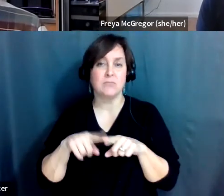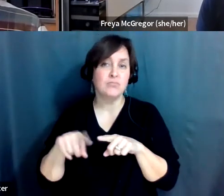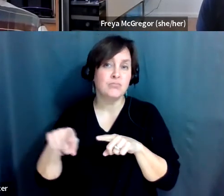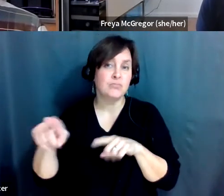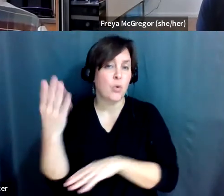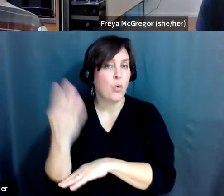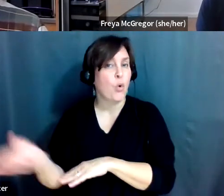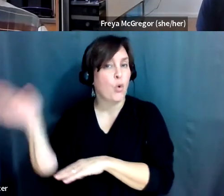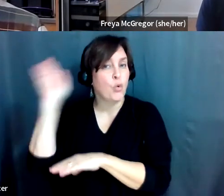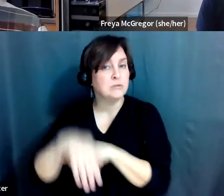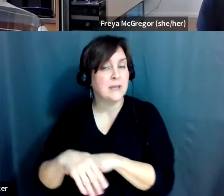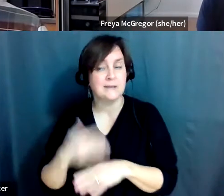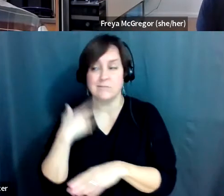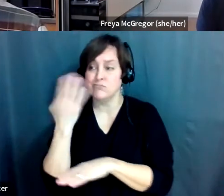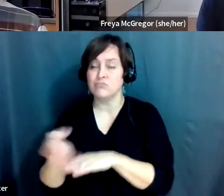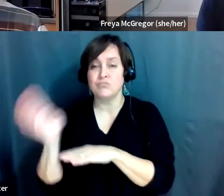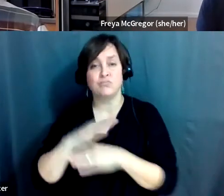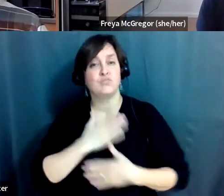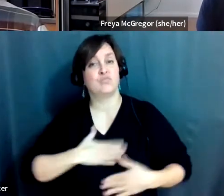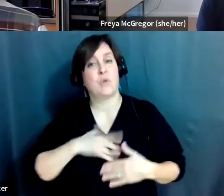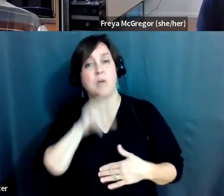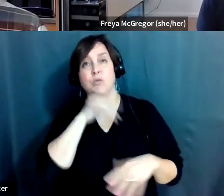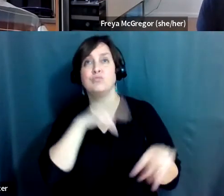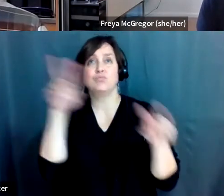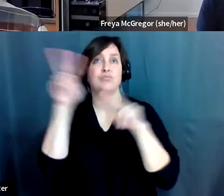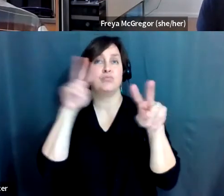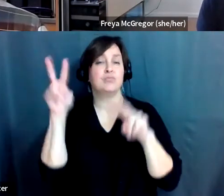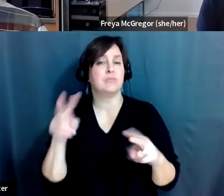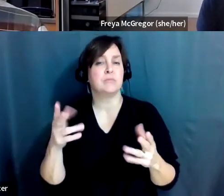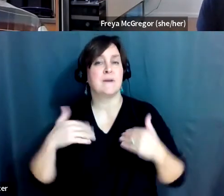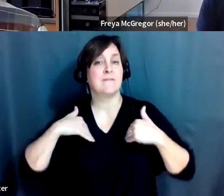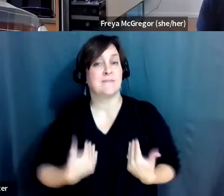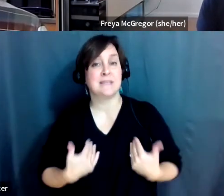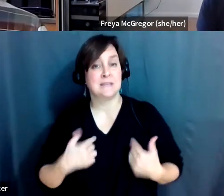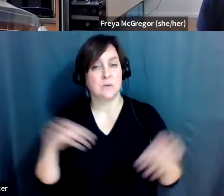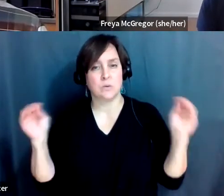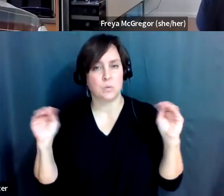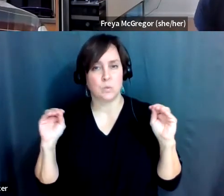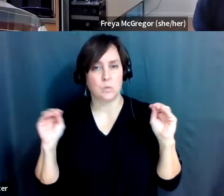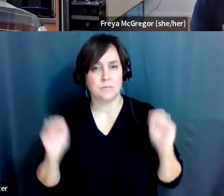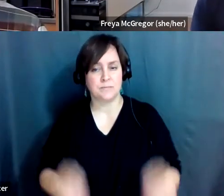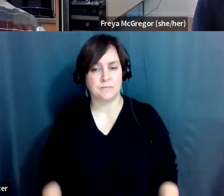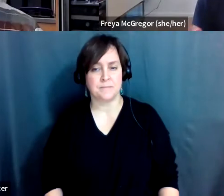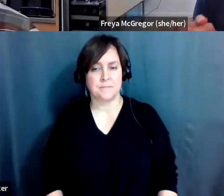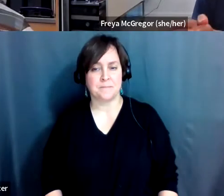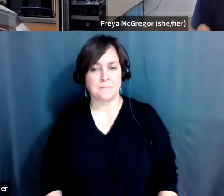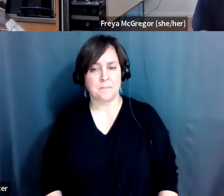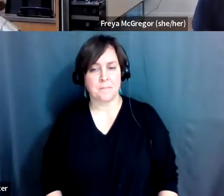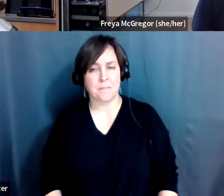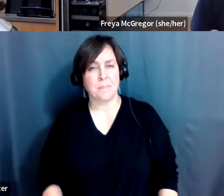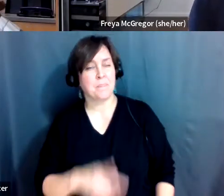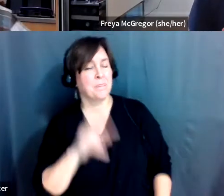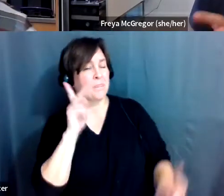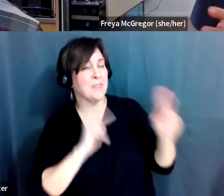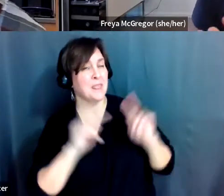day. I can burn all day. And I'm not fatigued at all. Sure. For folks who aren't